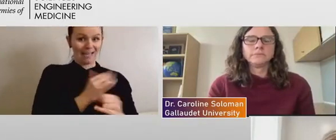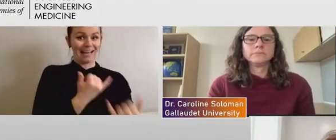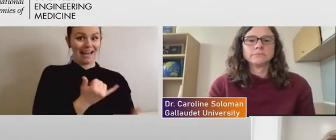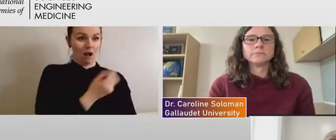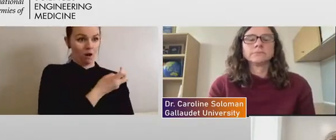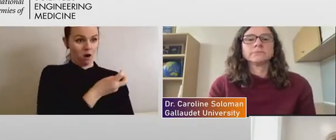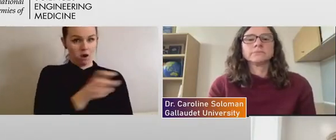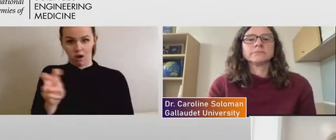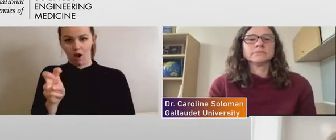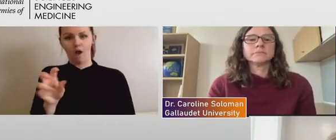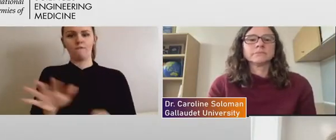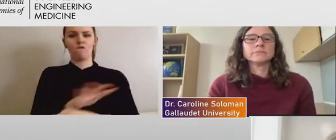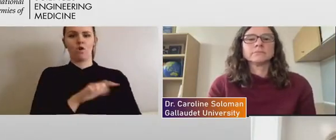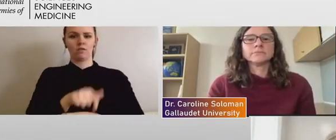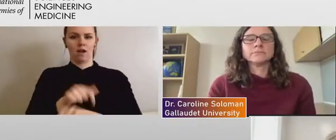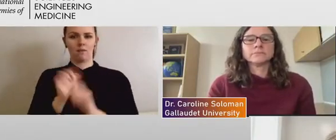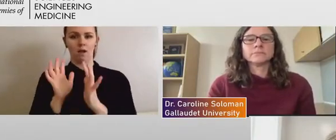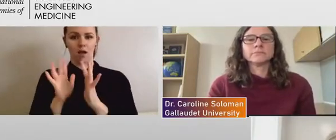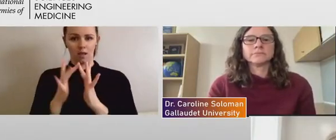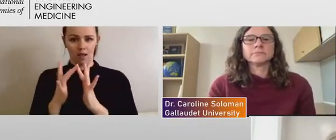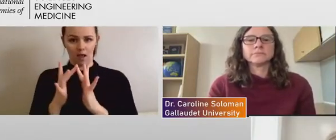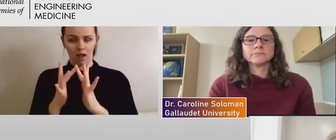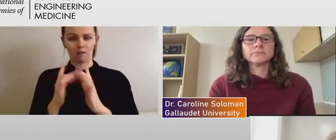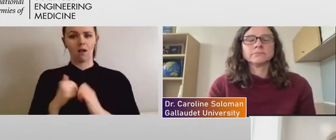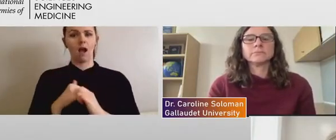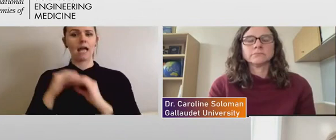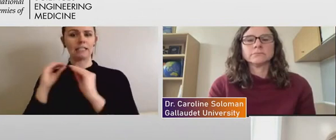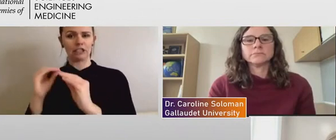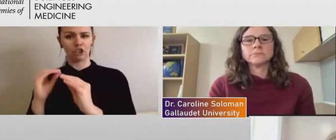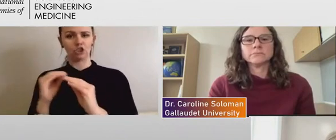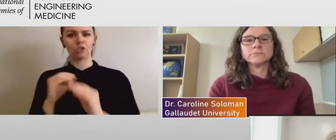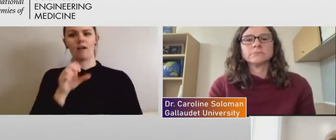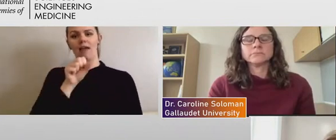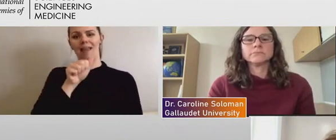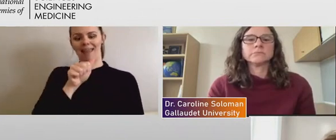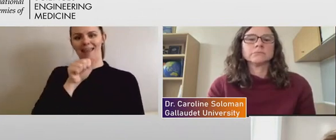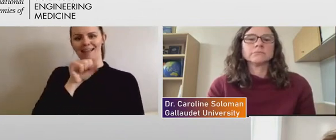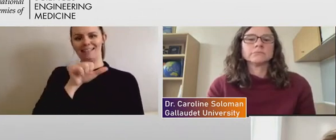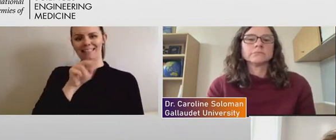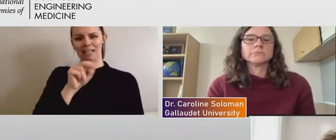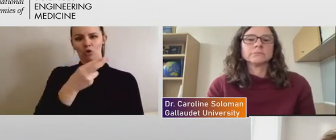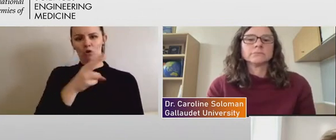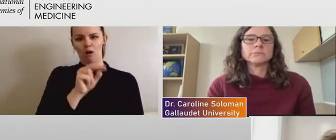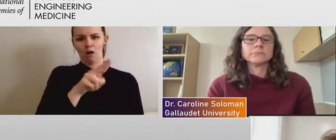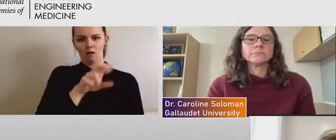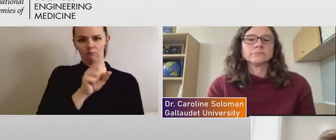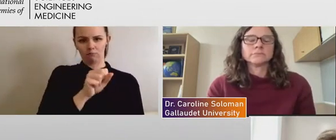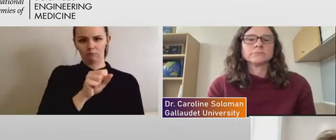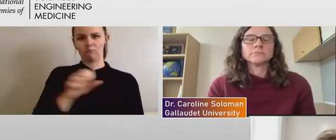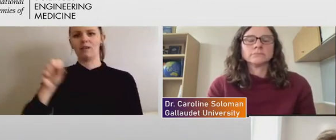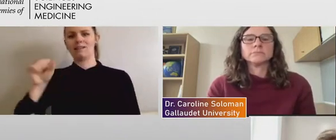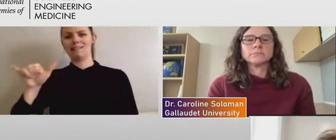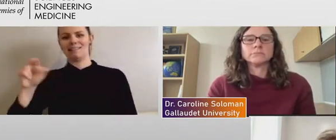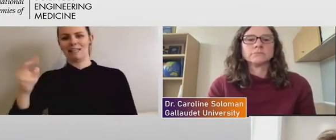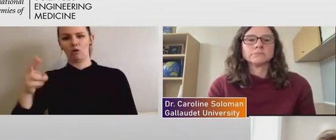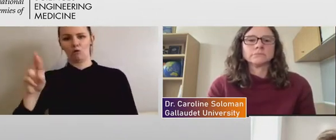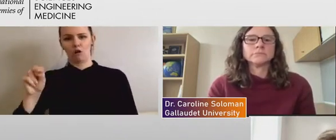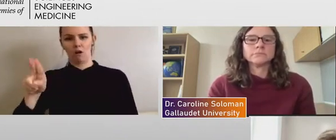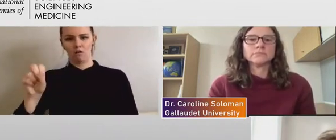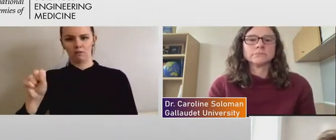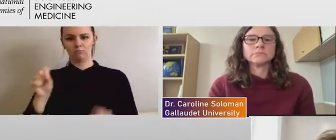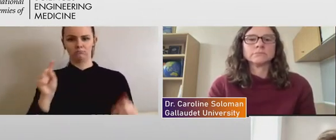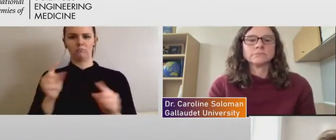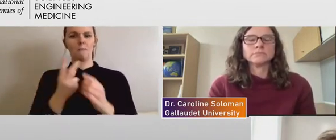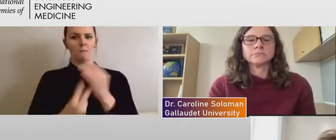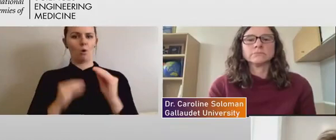online. Um, I've been teaching both asynchronous as well as synchronous labs. Um, I, uh, I